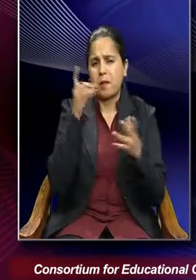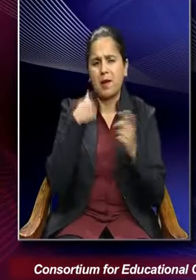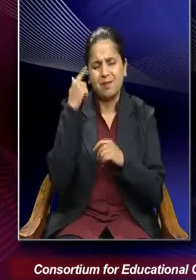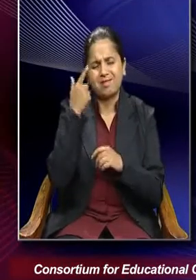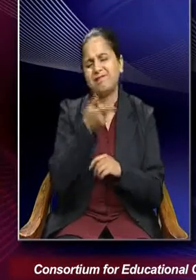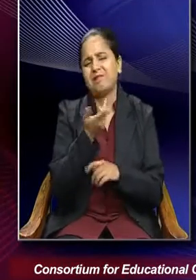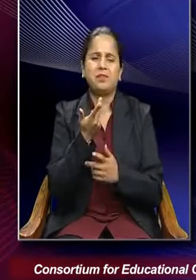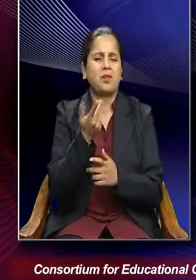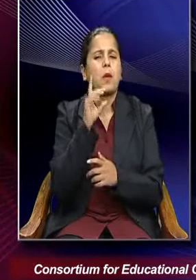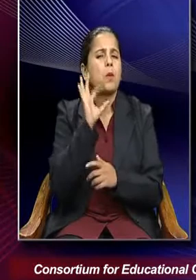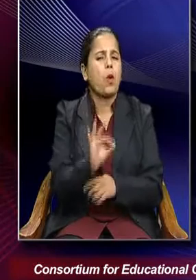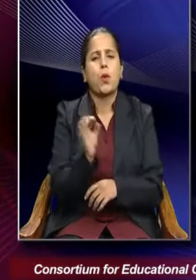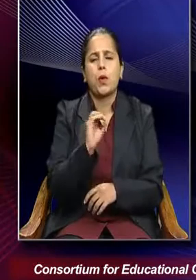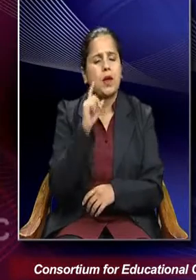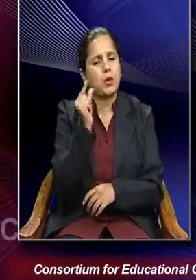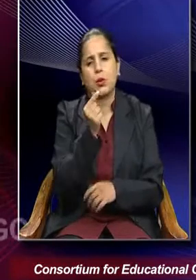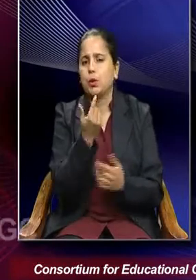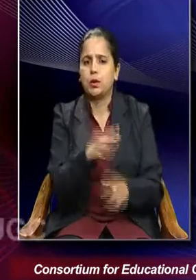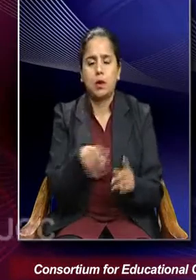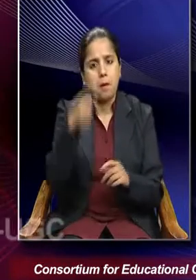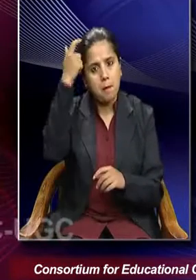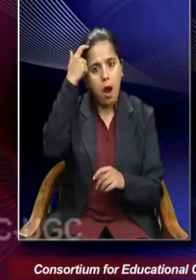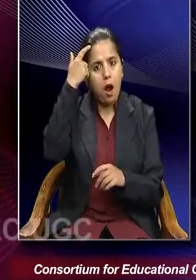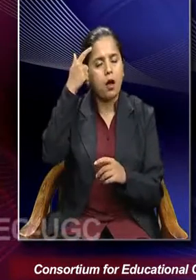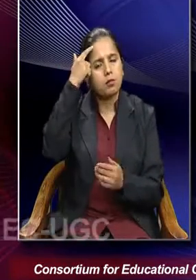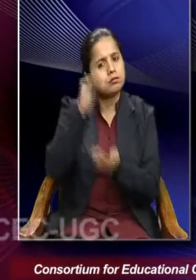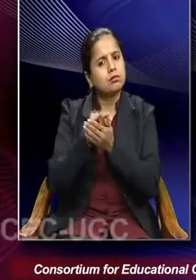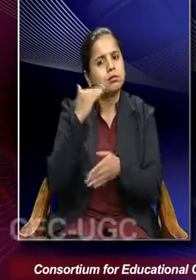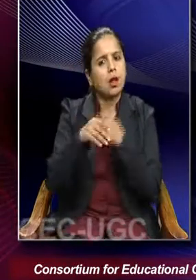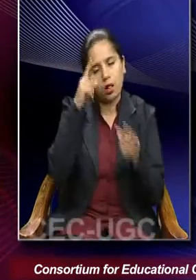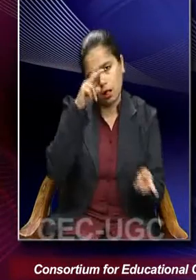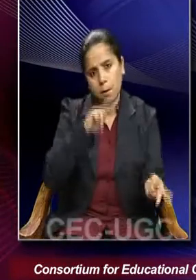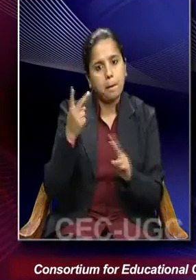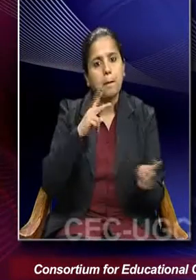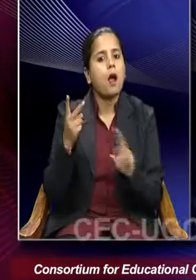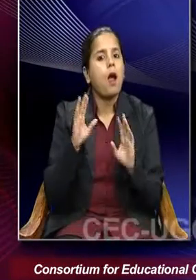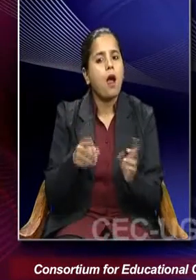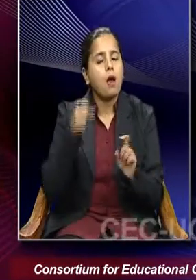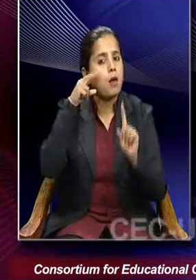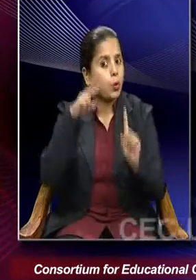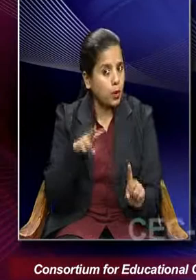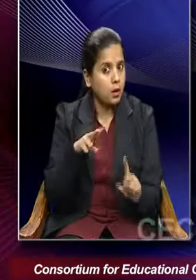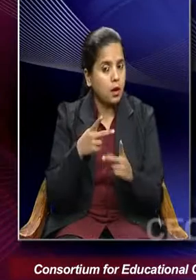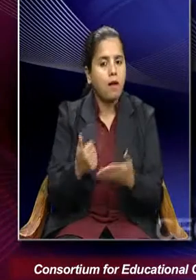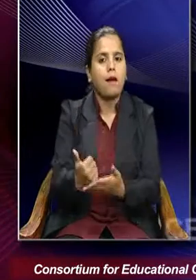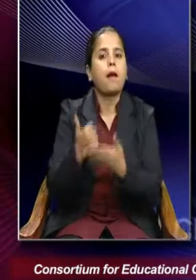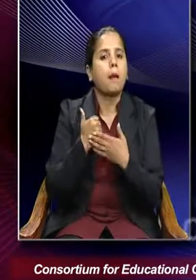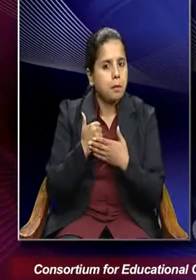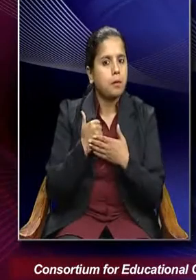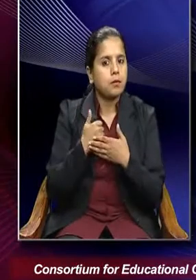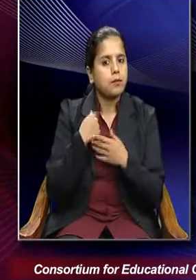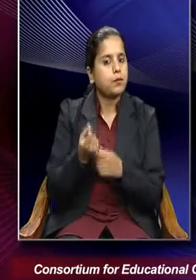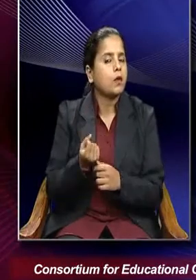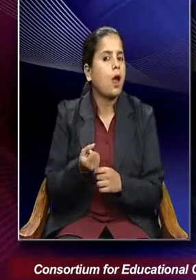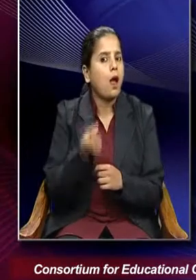There are certain kind of mindset which goes on to create myth. Perspective helps us to